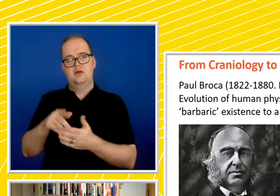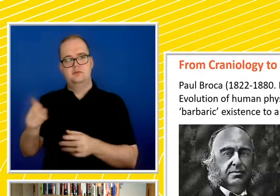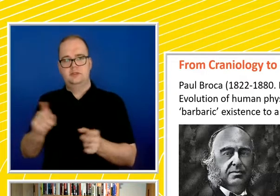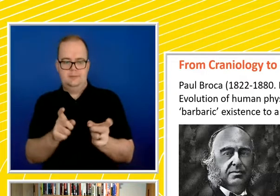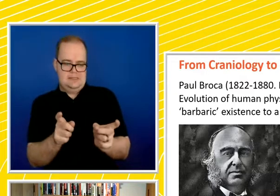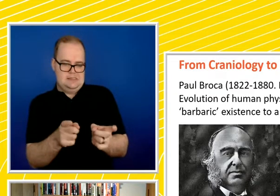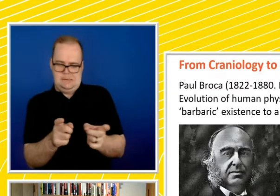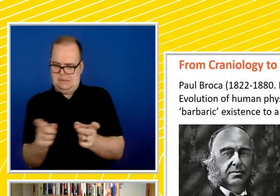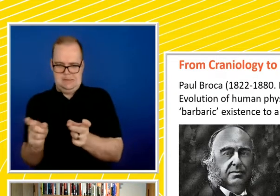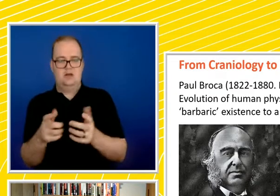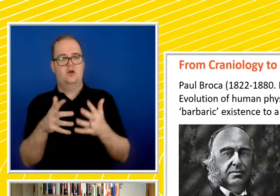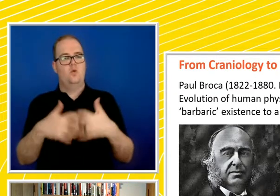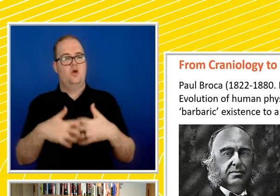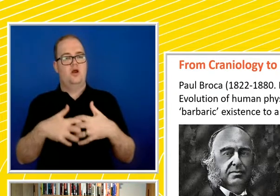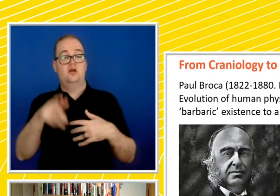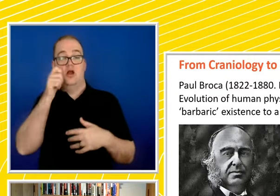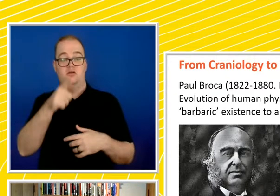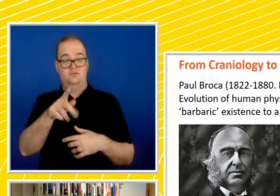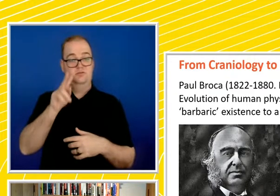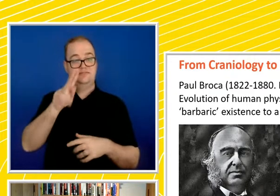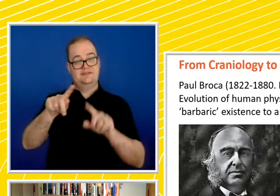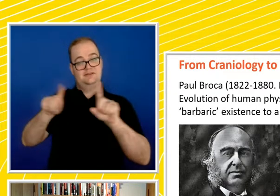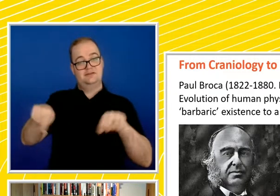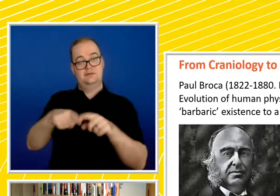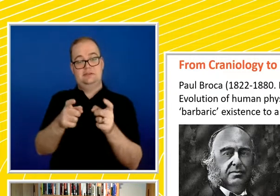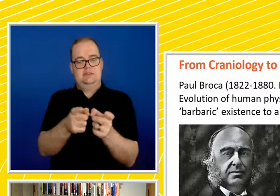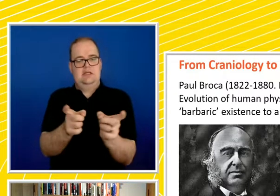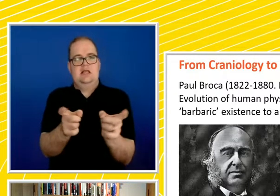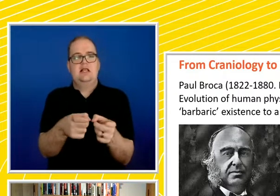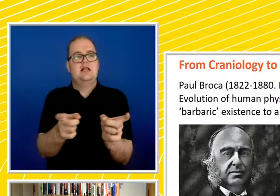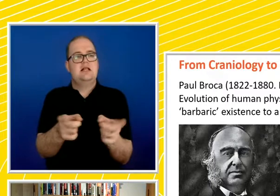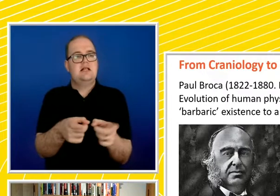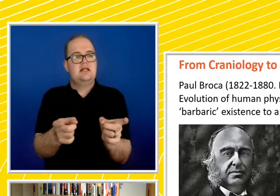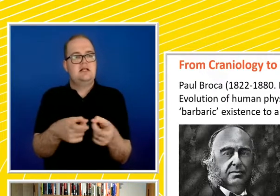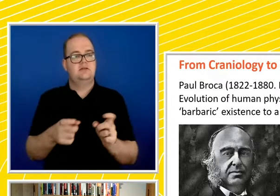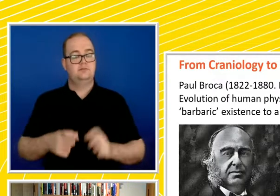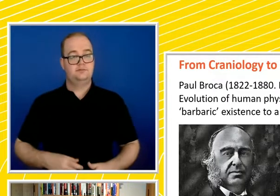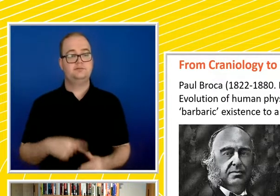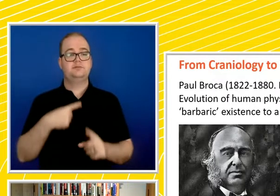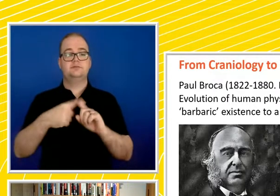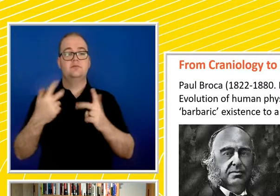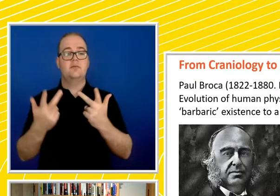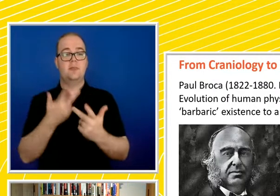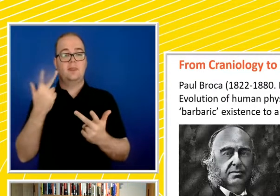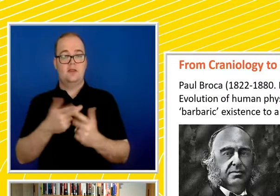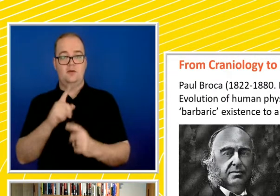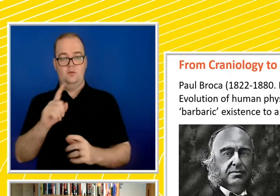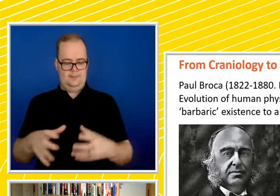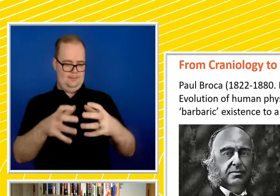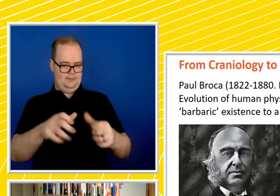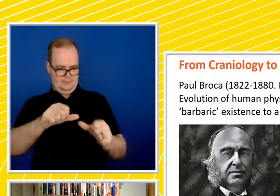the calipers that we've seen, other devices used to specify the